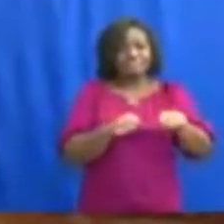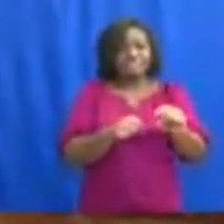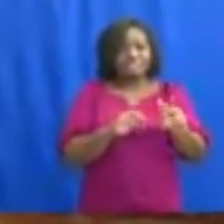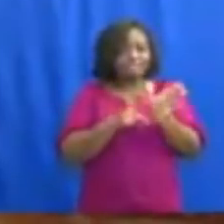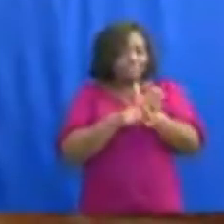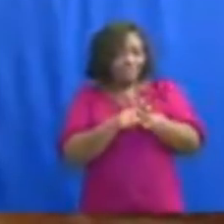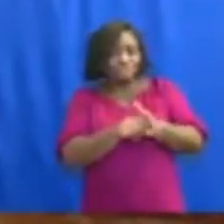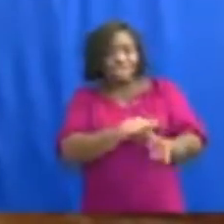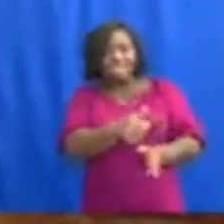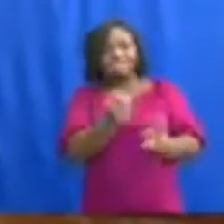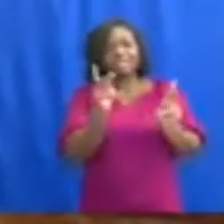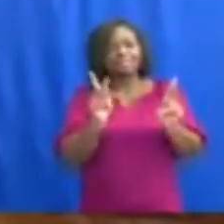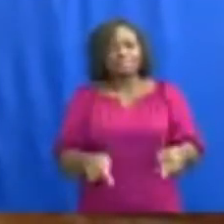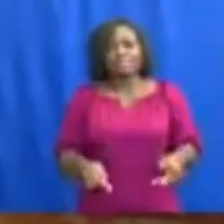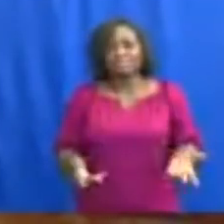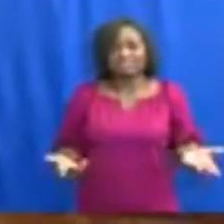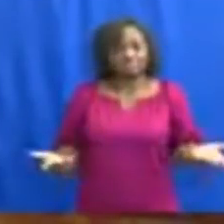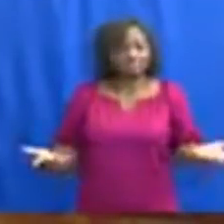person, unquote. Quote,